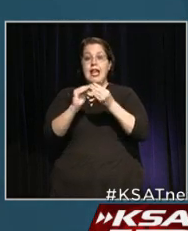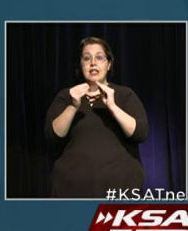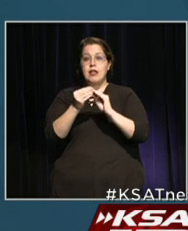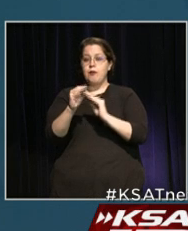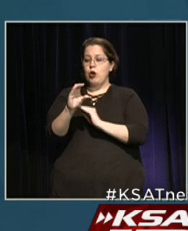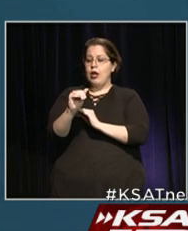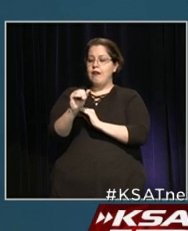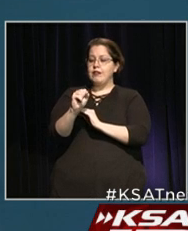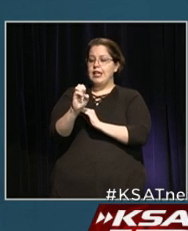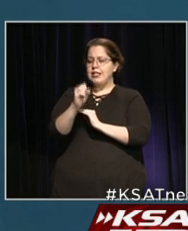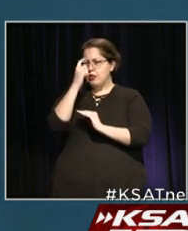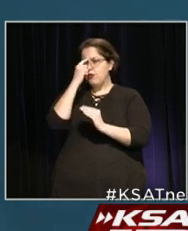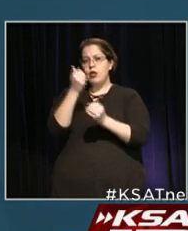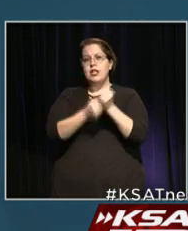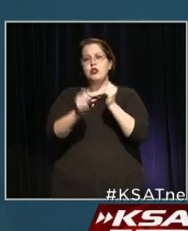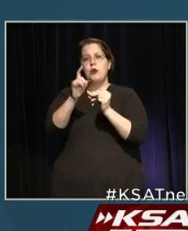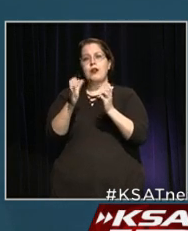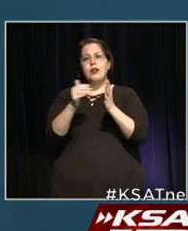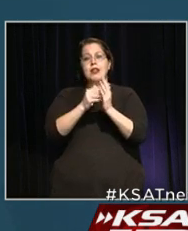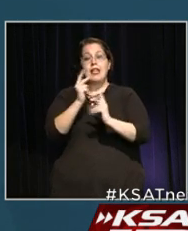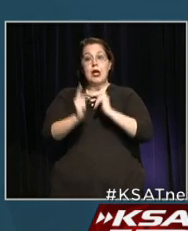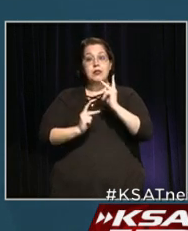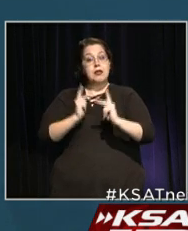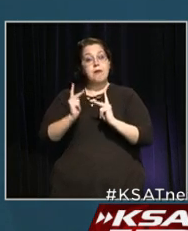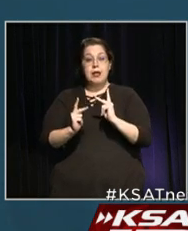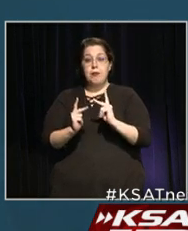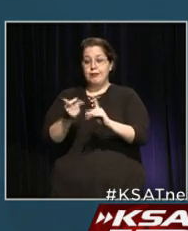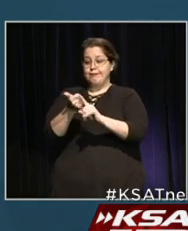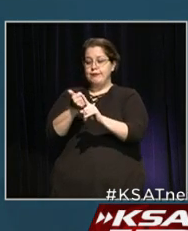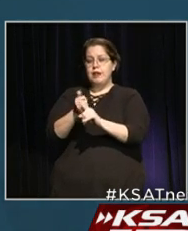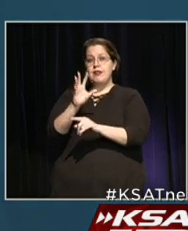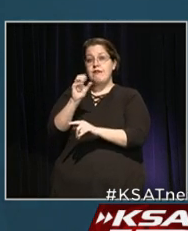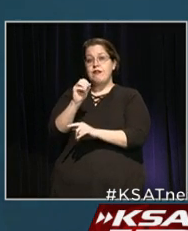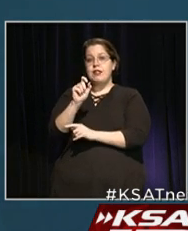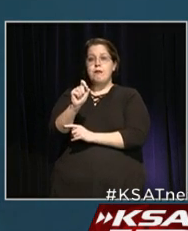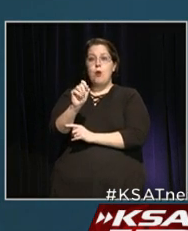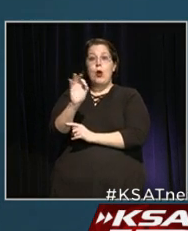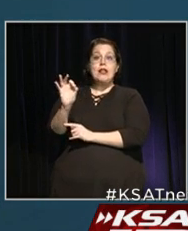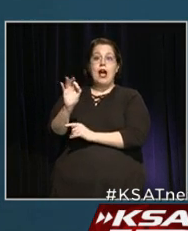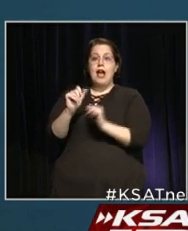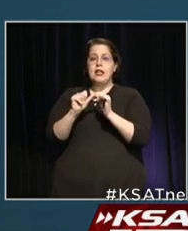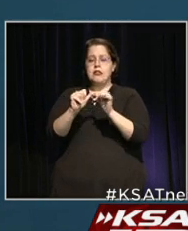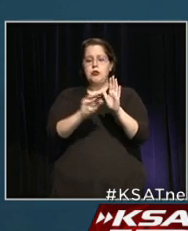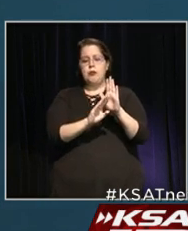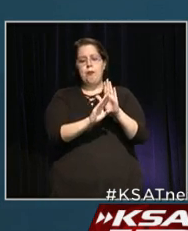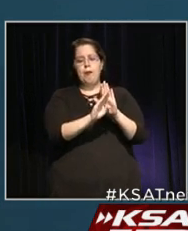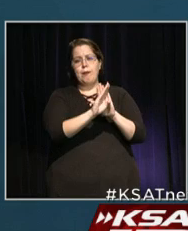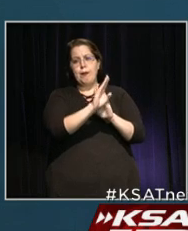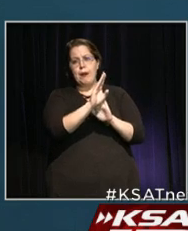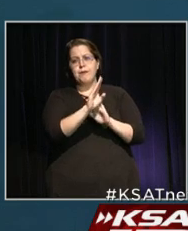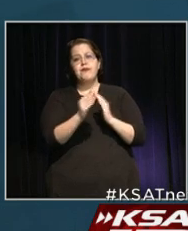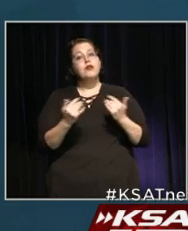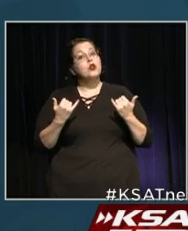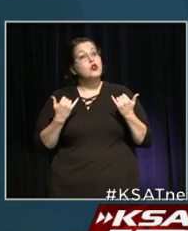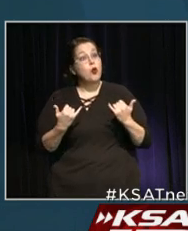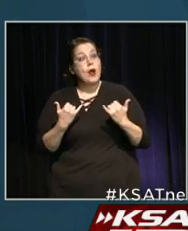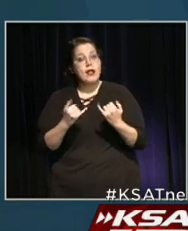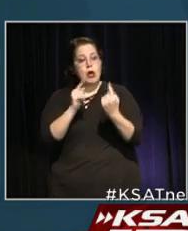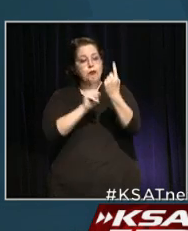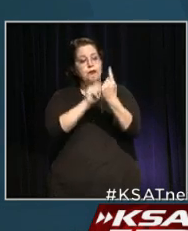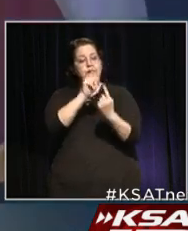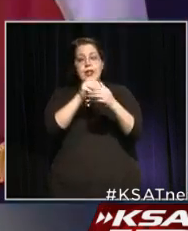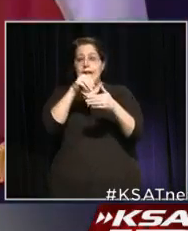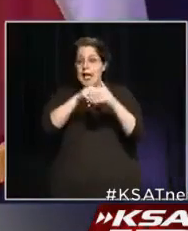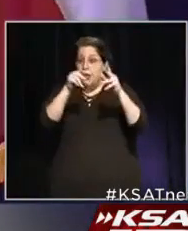per 100,000 people, which is at 50.9, continues to rise. So at this time, in-person learning